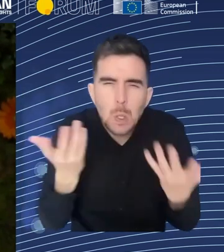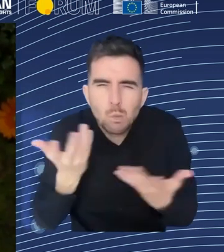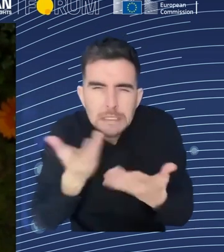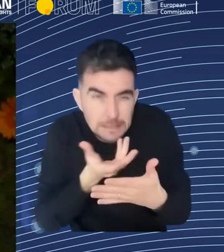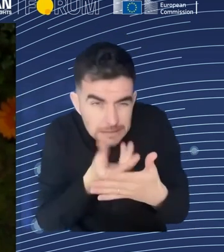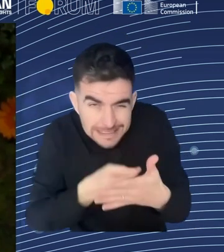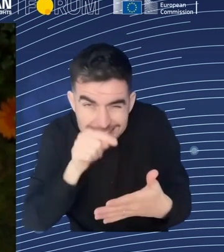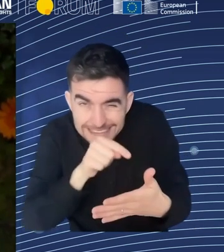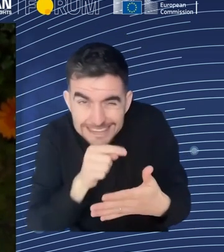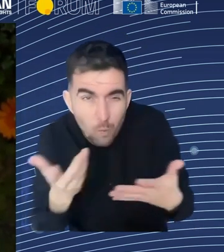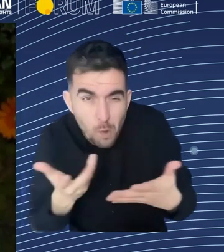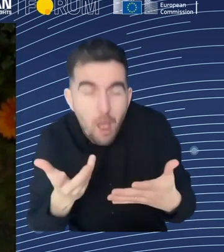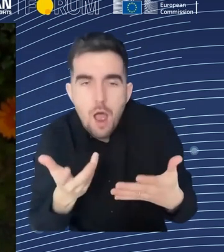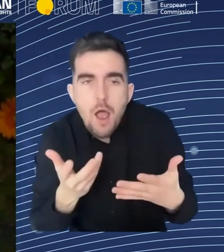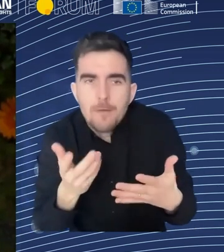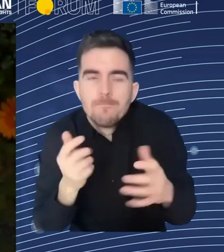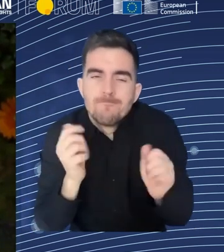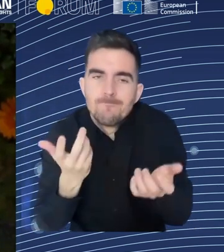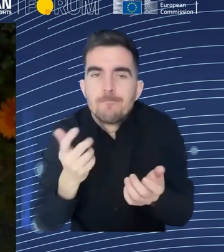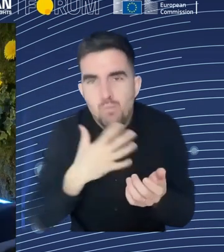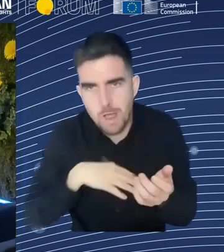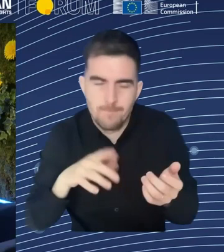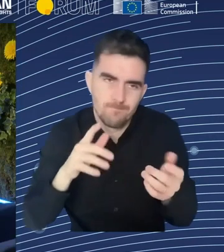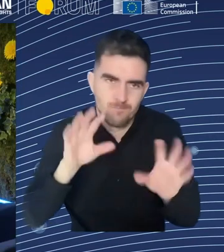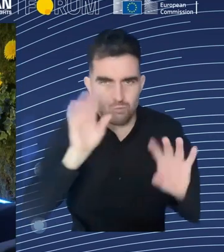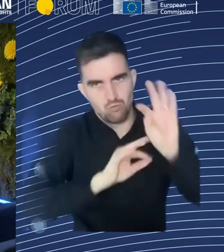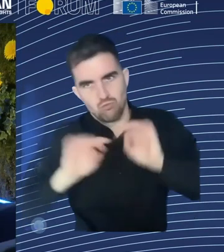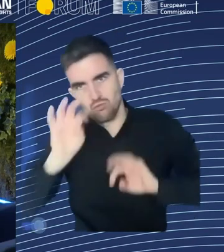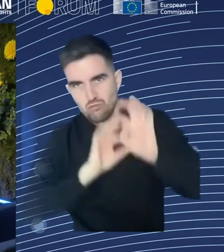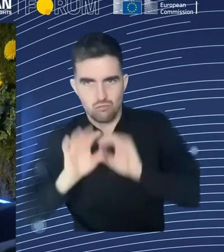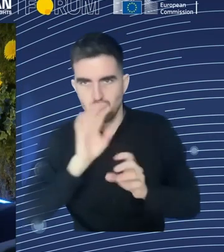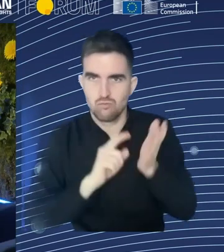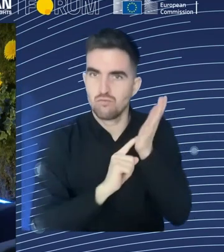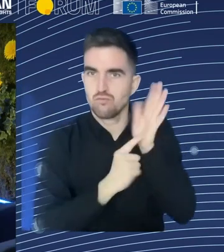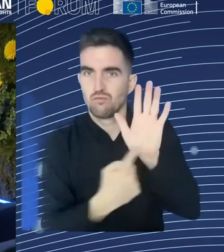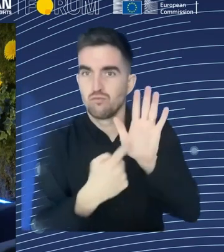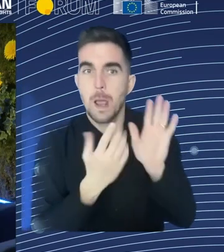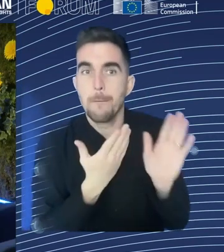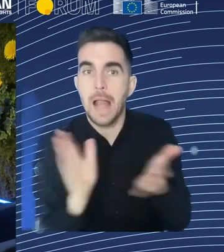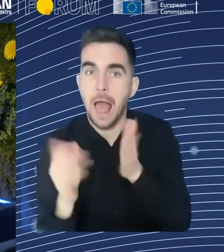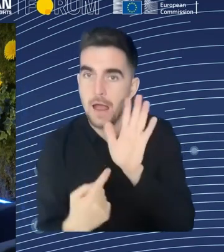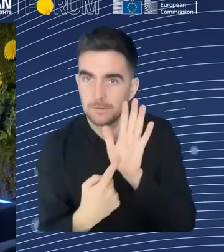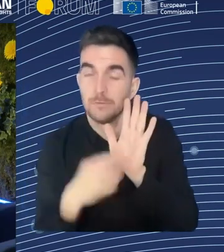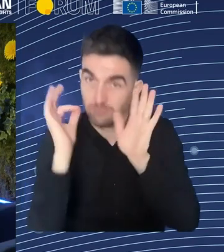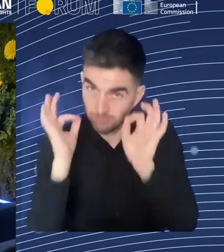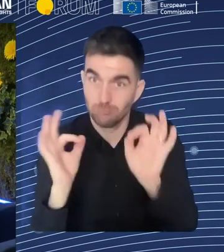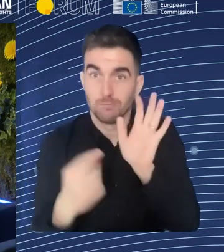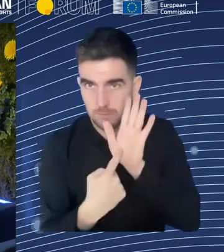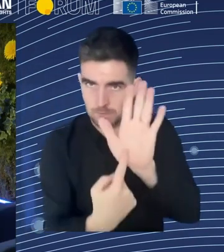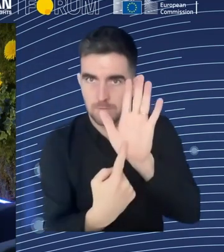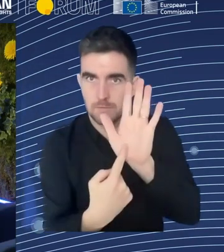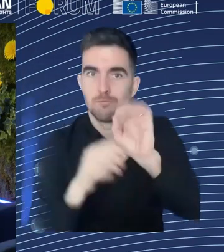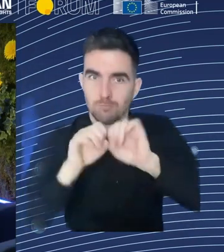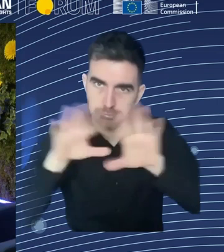And second, the demise of managerial agency, this idea that you have a bureaucratic structure in the workplace and we ascribe